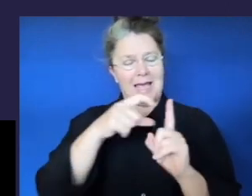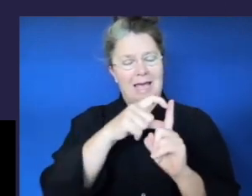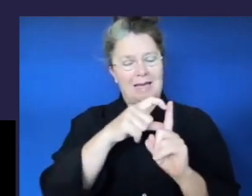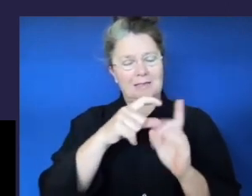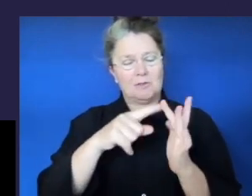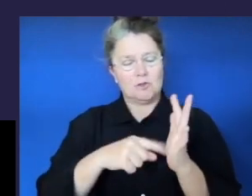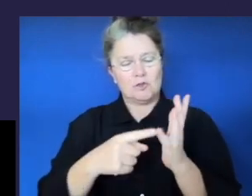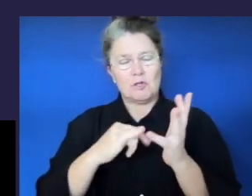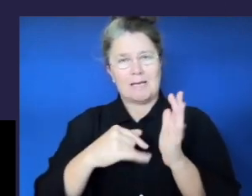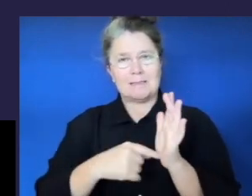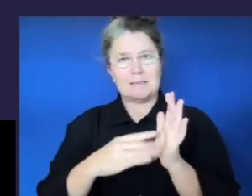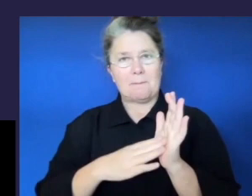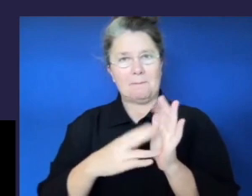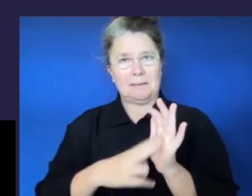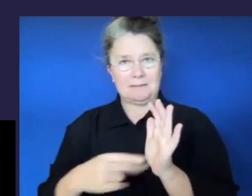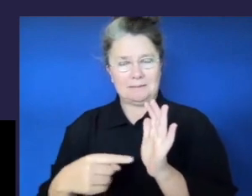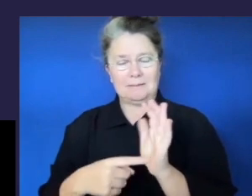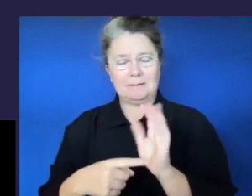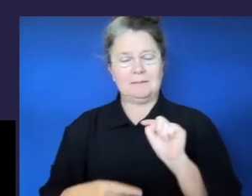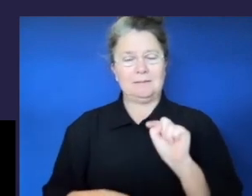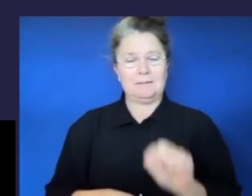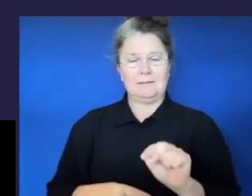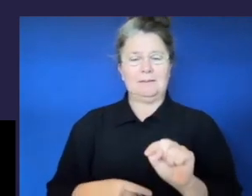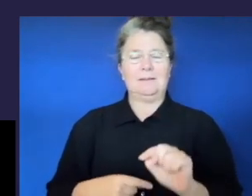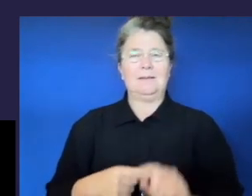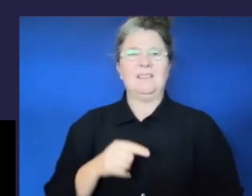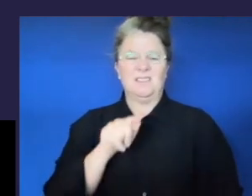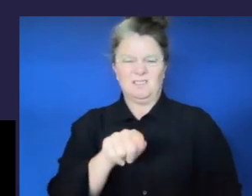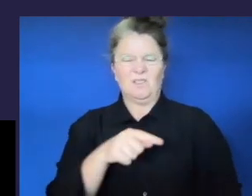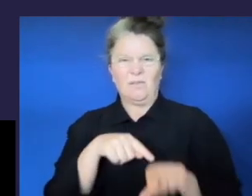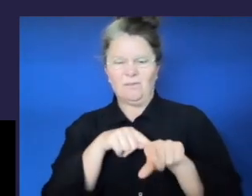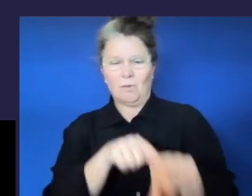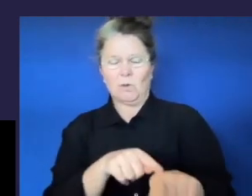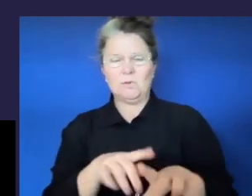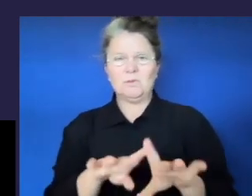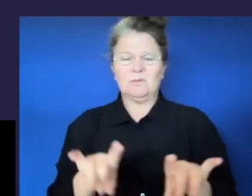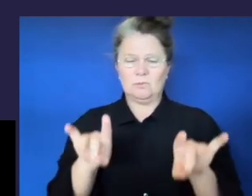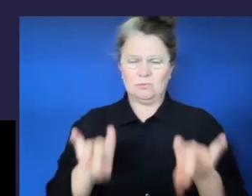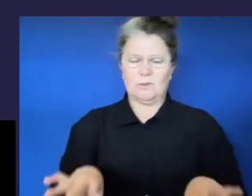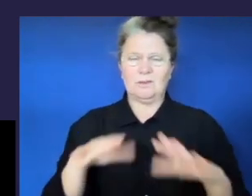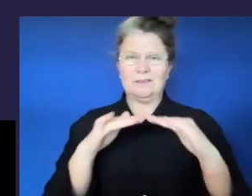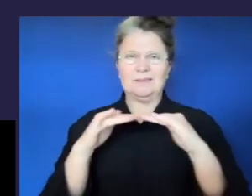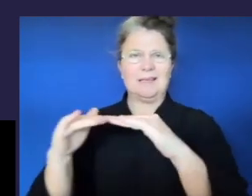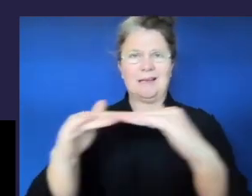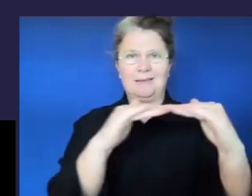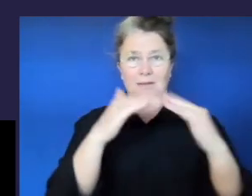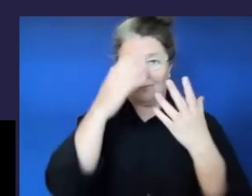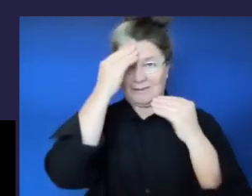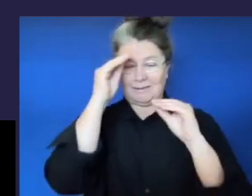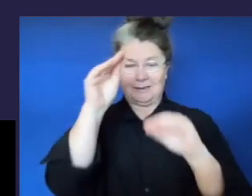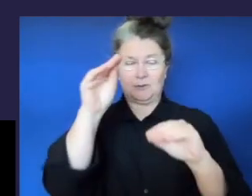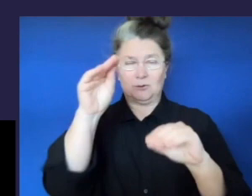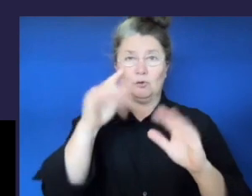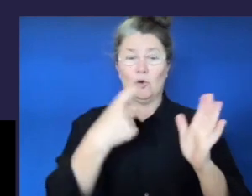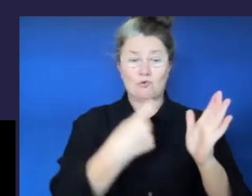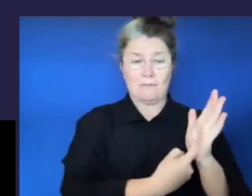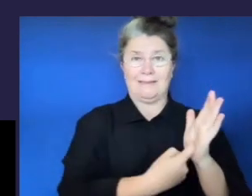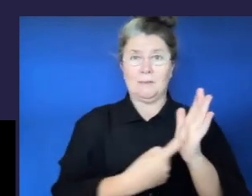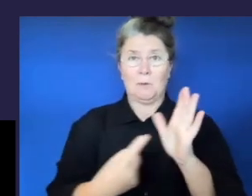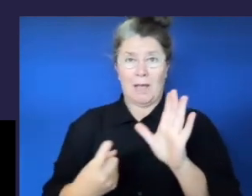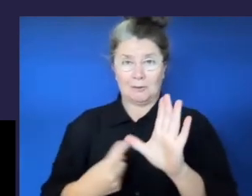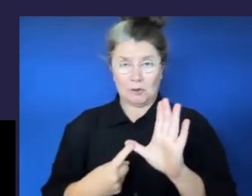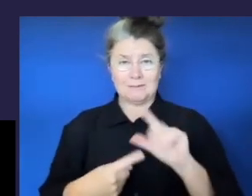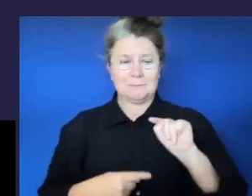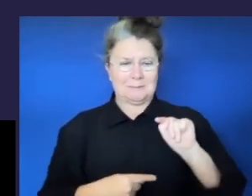standards for education. In relation to curriculum, reasonable adjustments are required to ensure activities